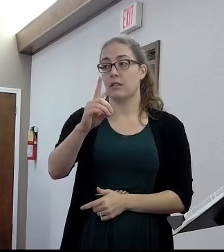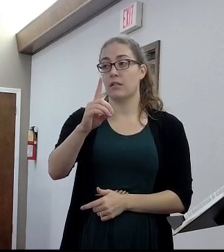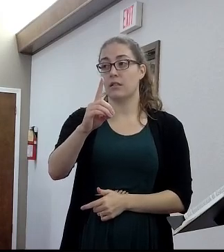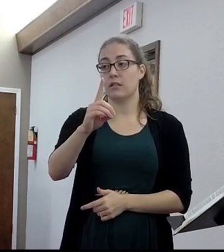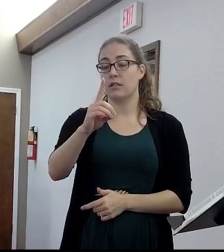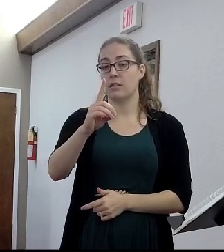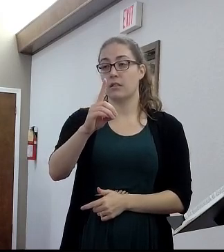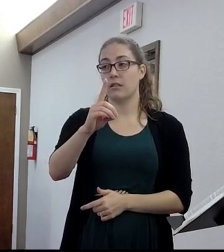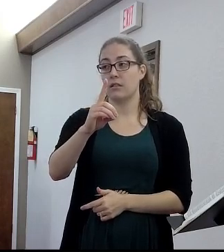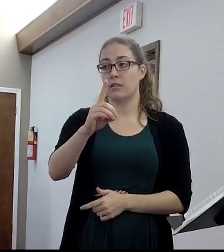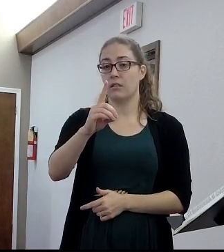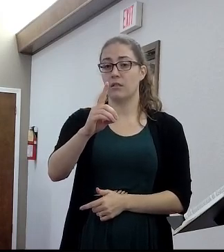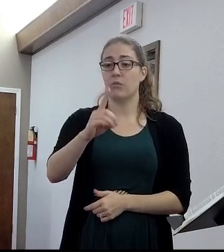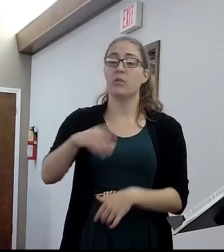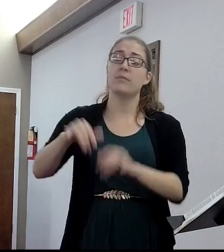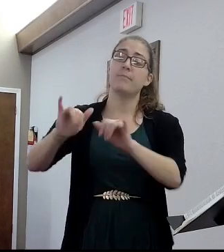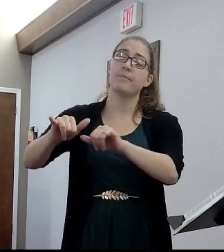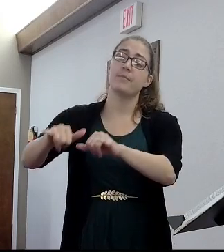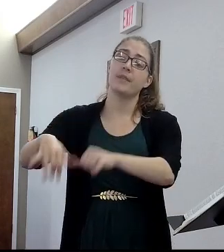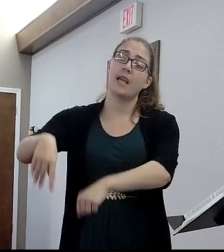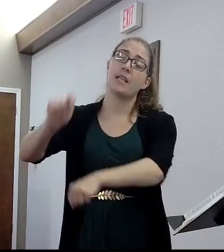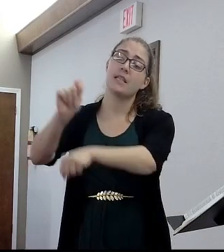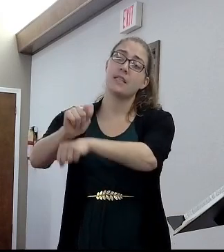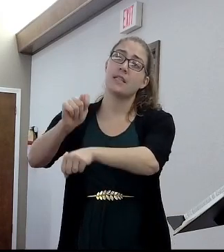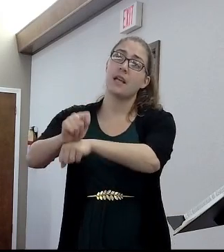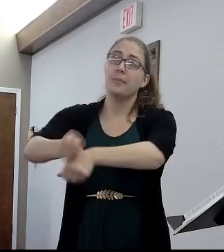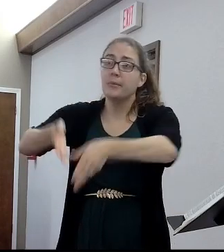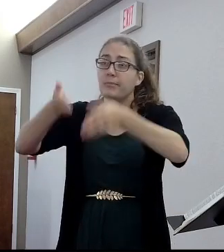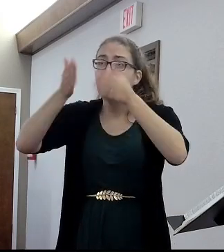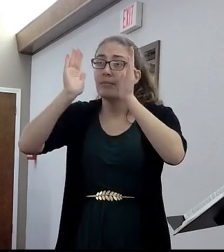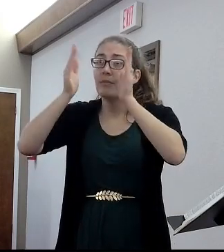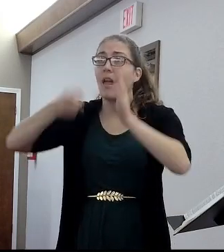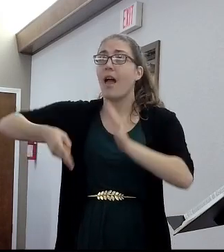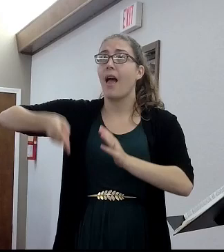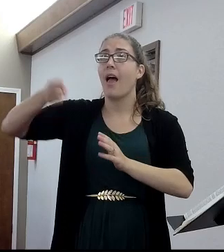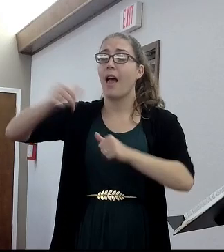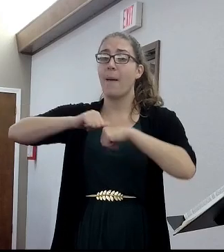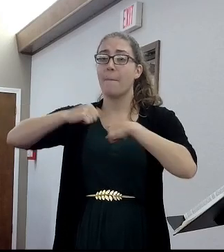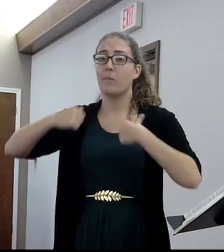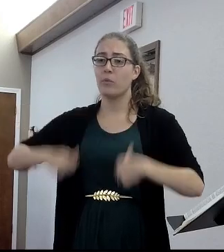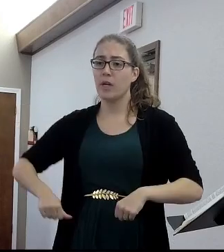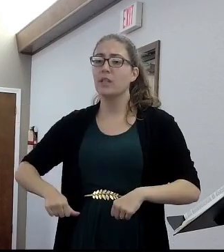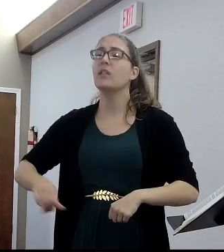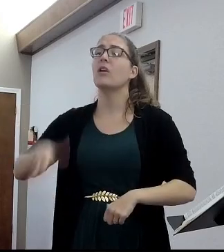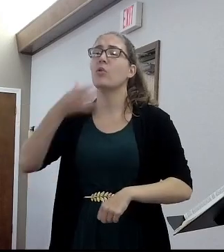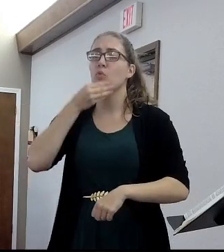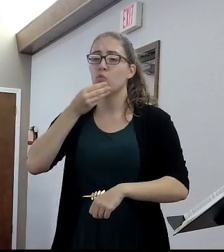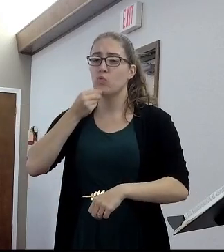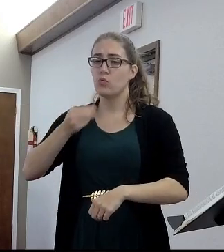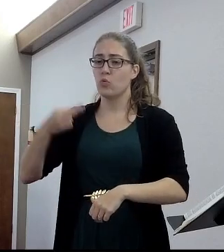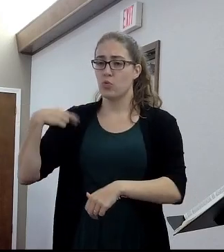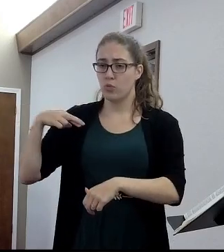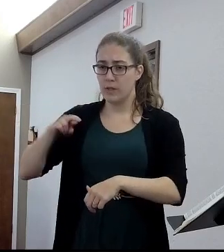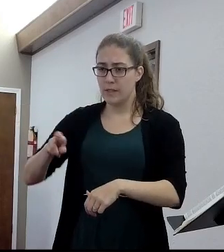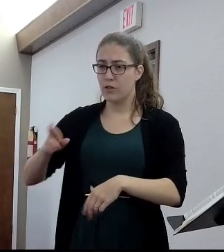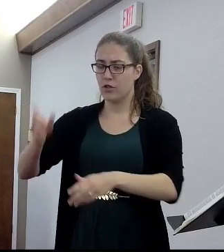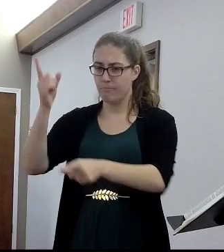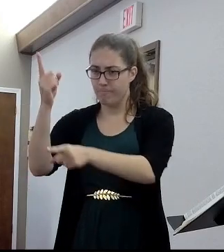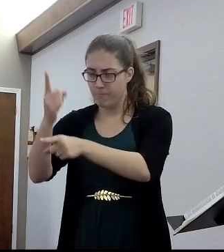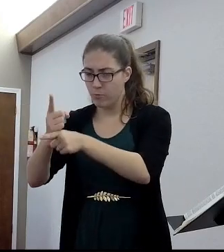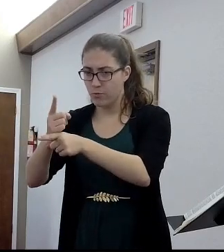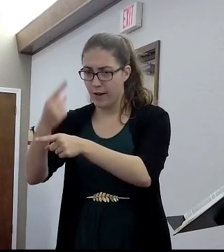at the temple. And he'd listen to the high priest. And he would understand that, oh, no, this is the way we're supposed to do it. And then,